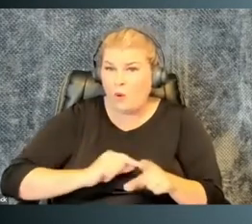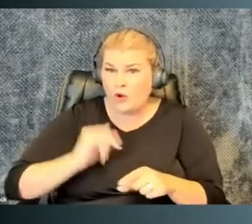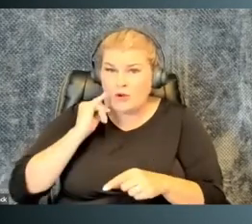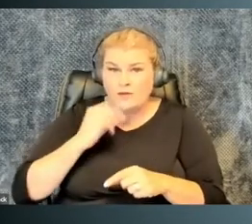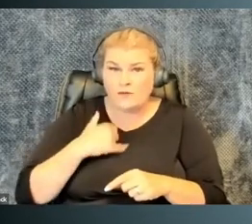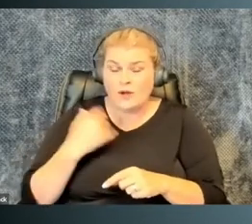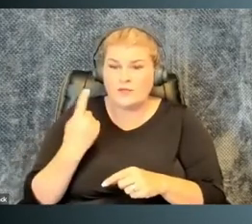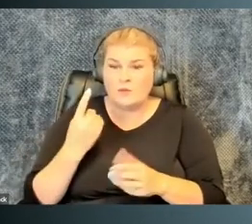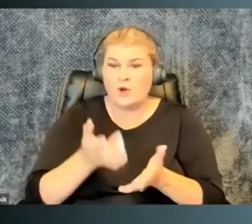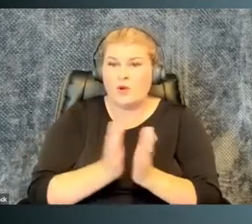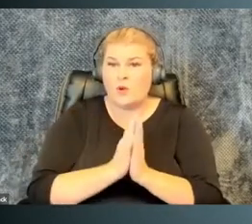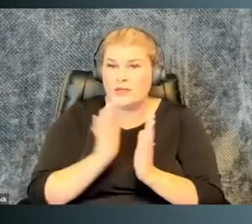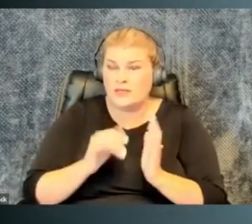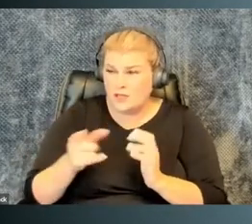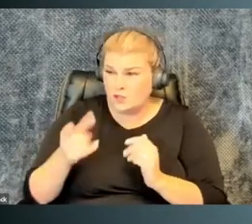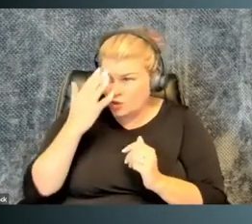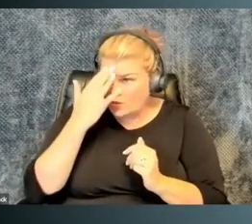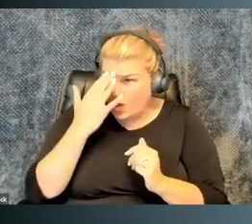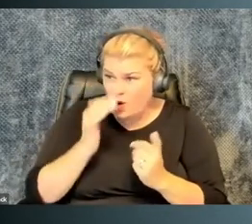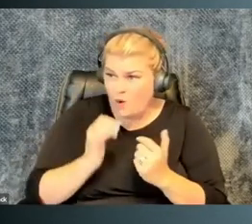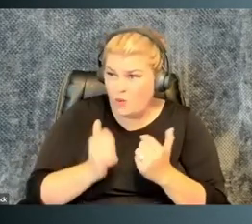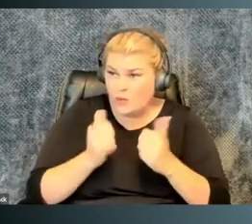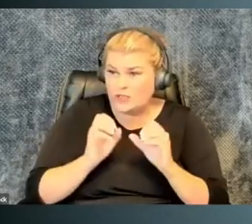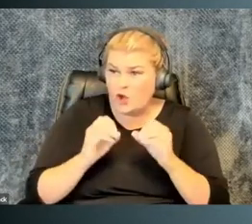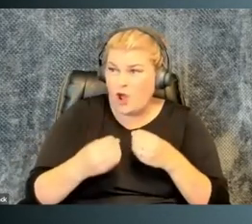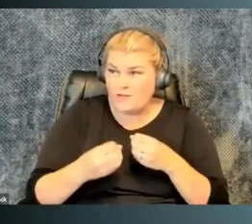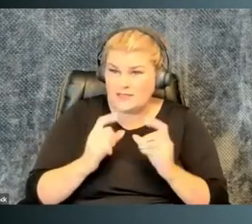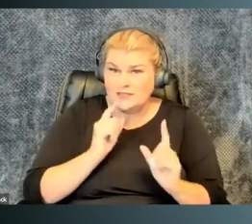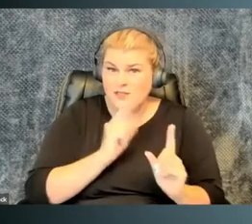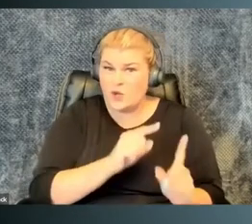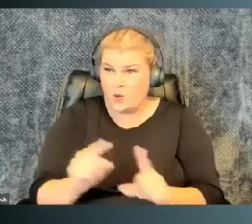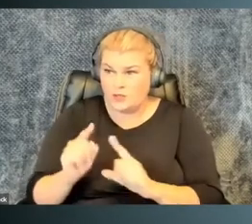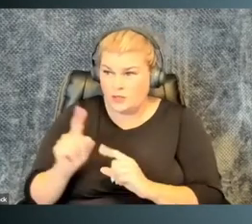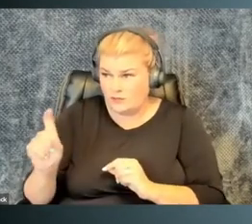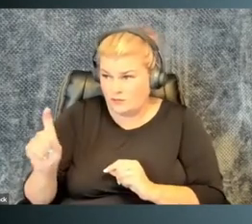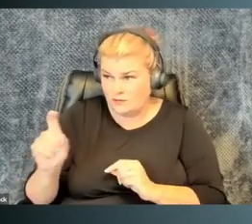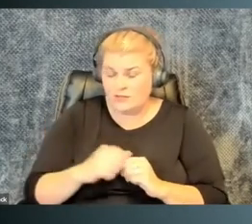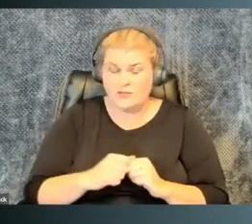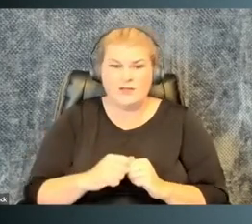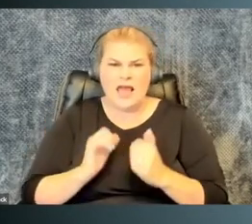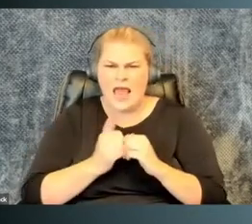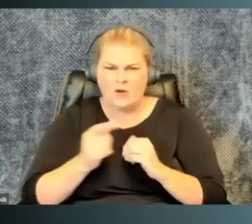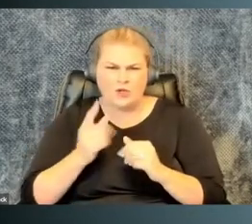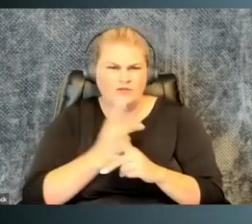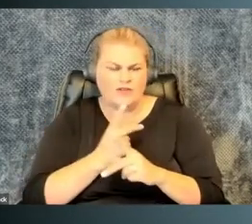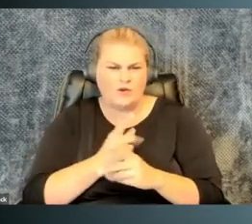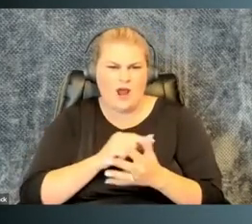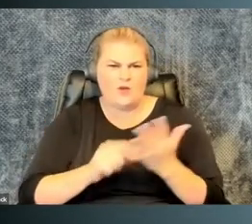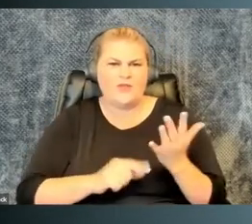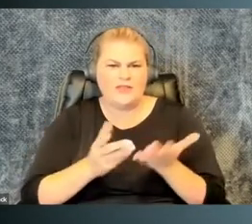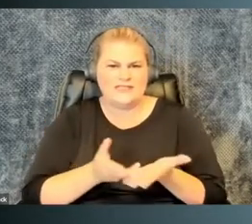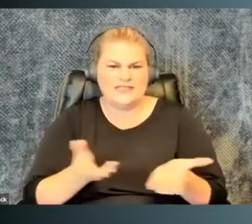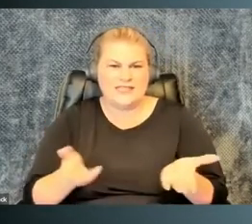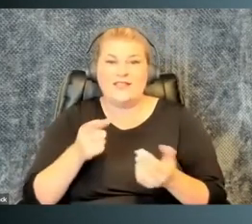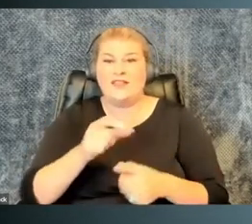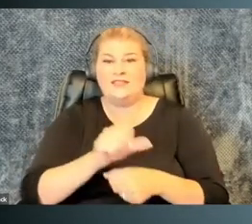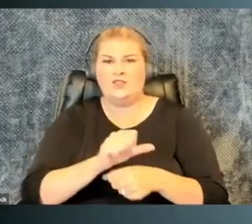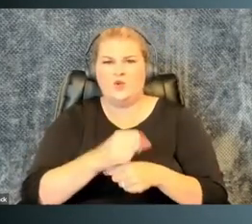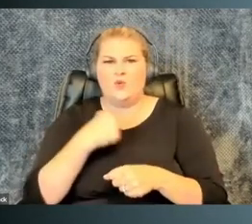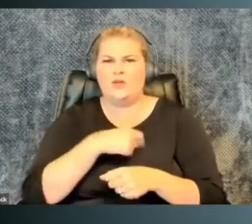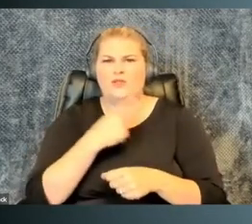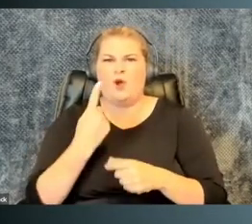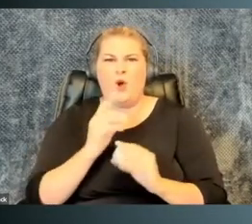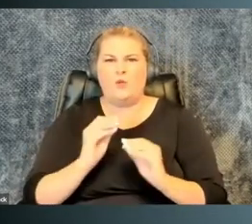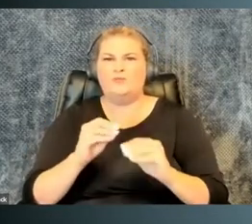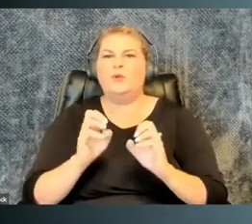you know how to get braille ordered? If you have someone requesting braille, do you know which offices to even go to? How do you